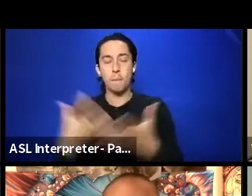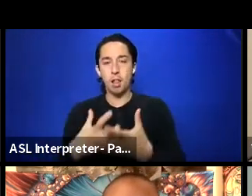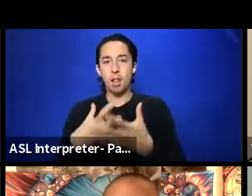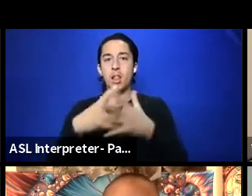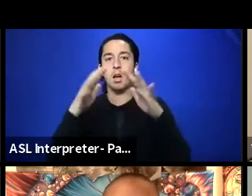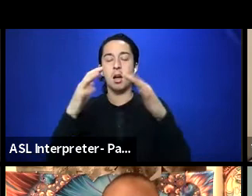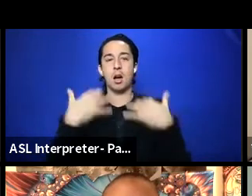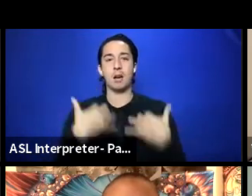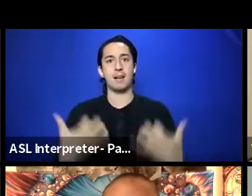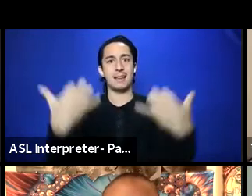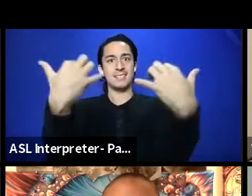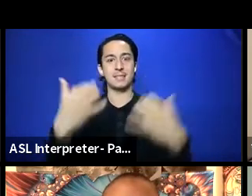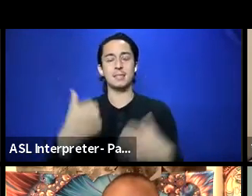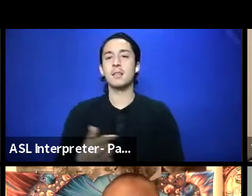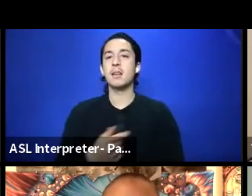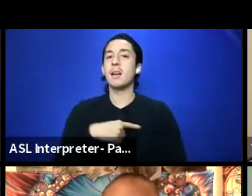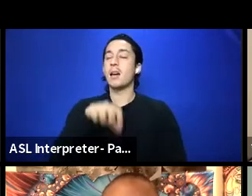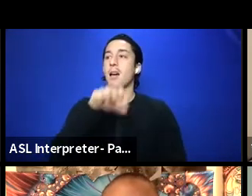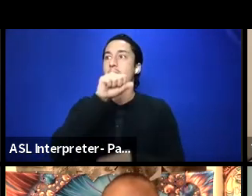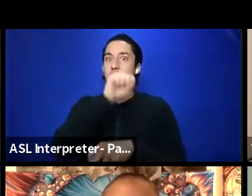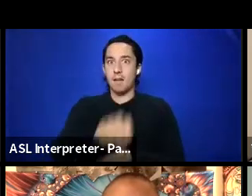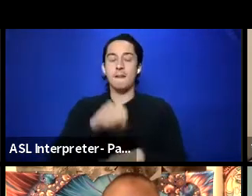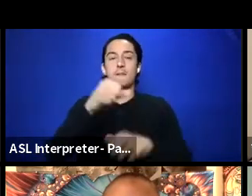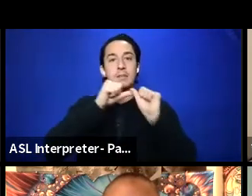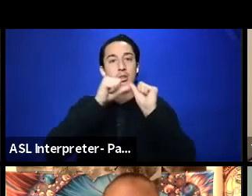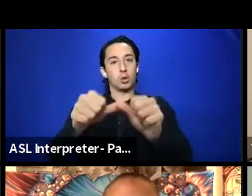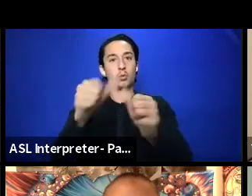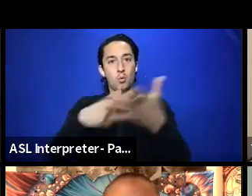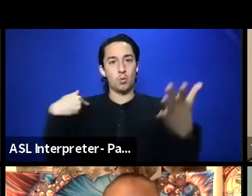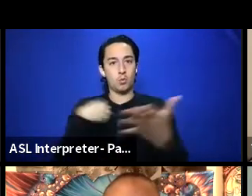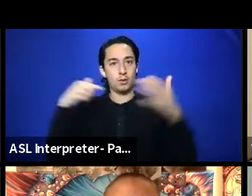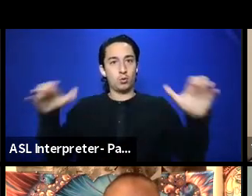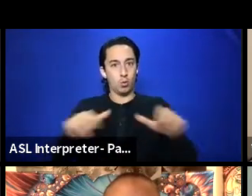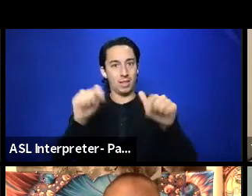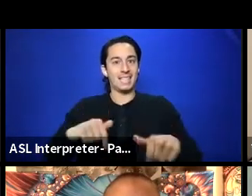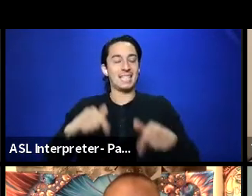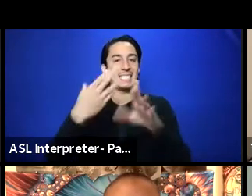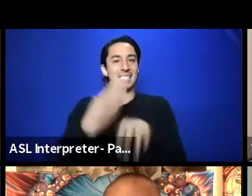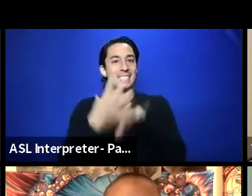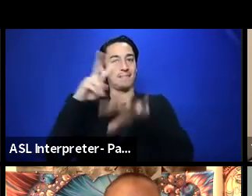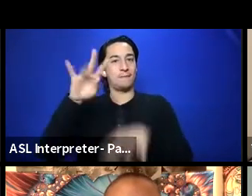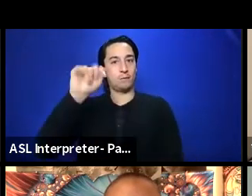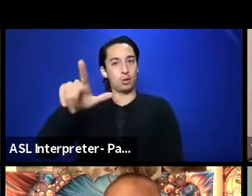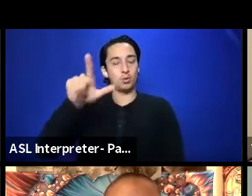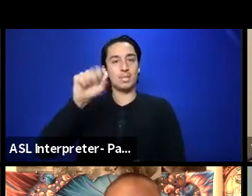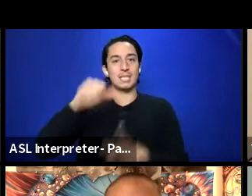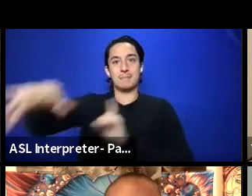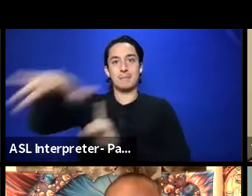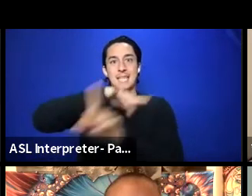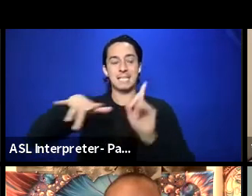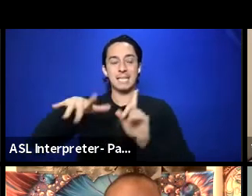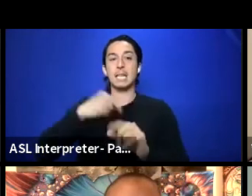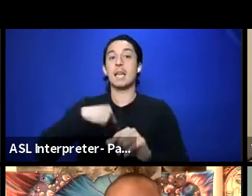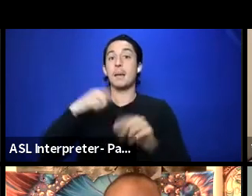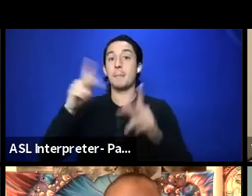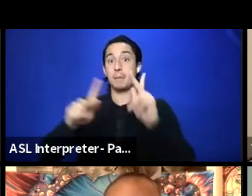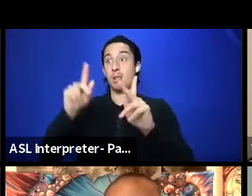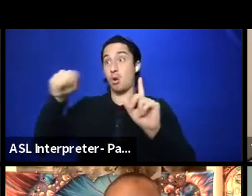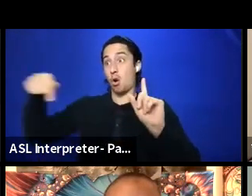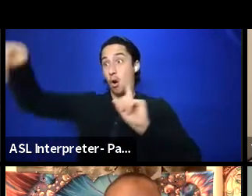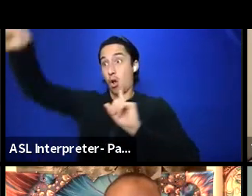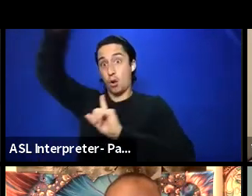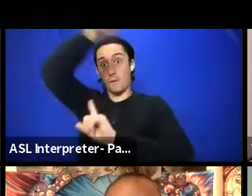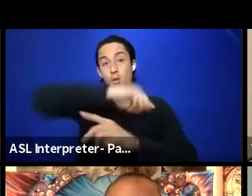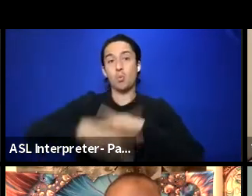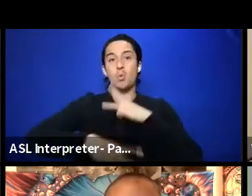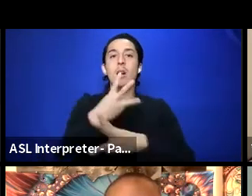love continuing what we've done in this virtual space and have heard from people around the world that they would they are loving this time because